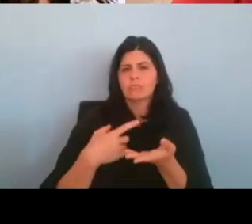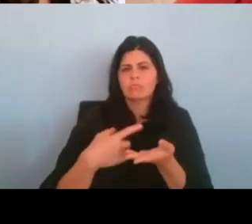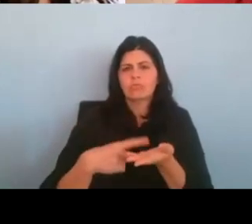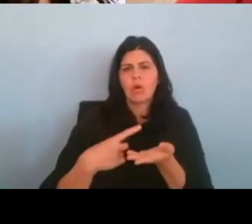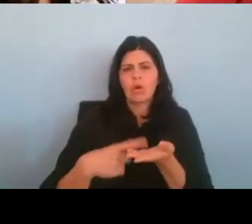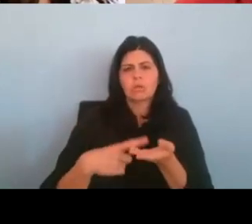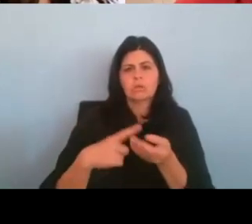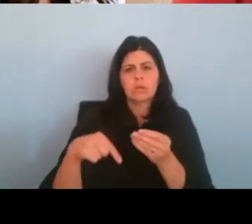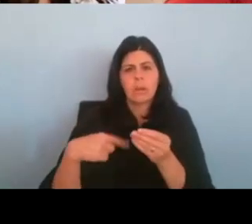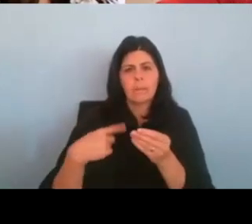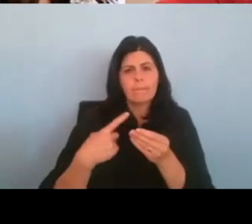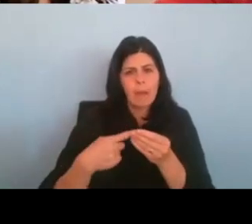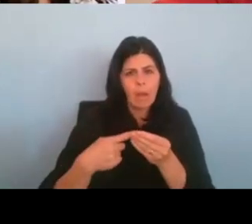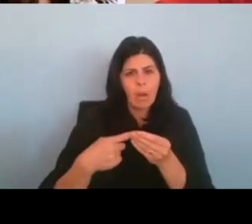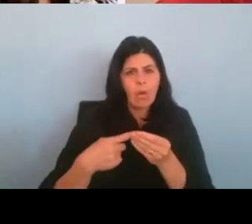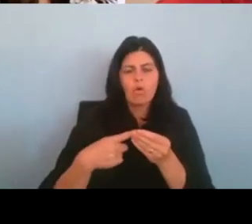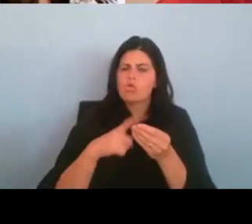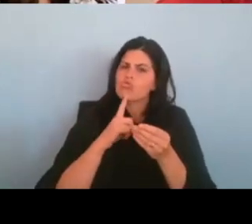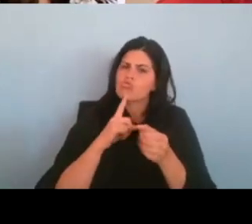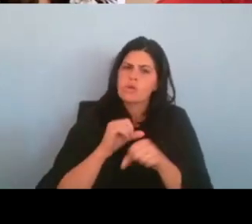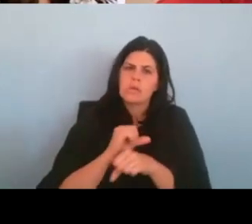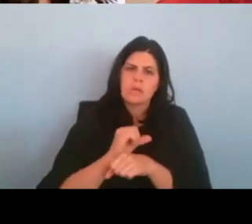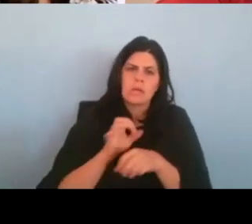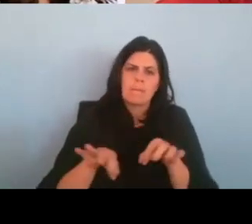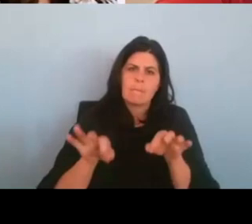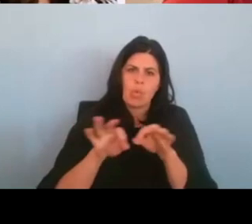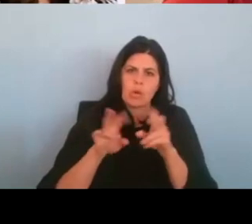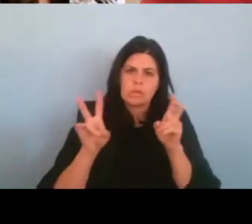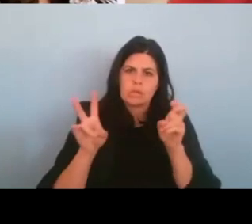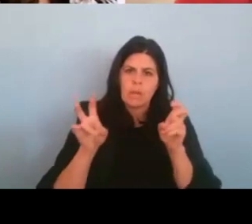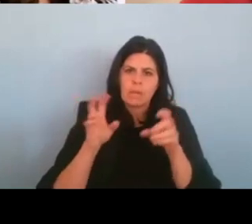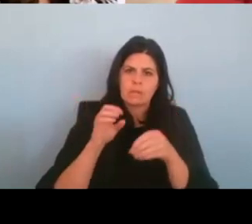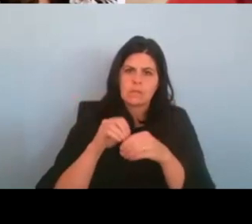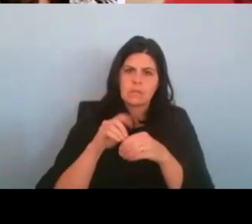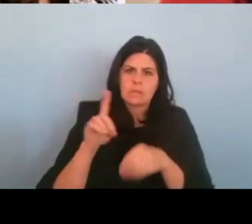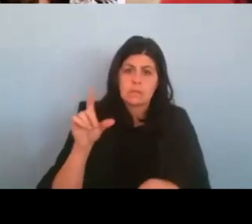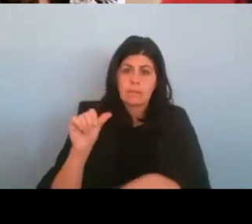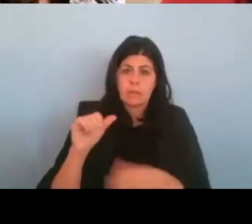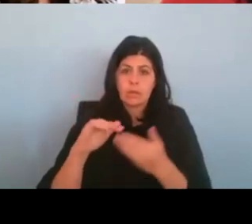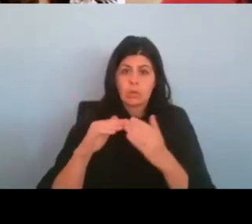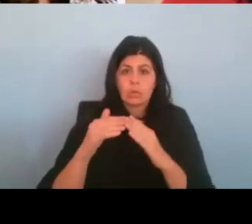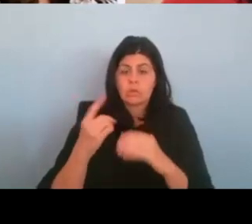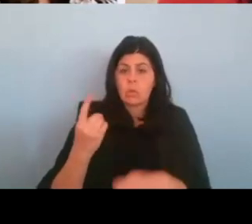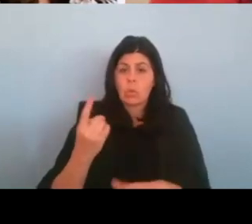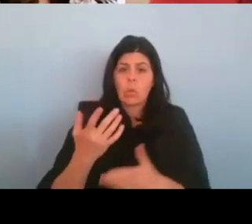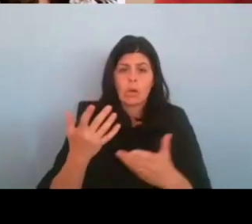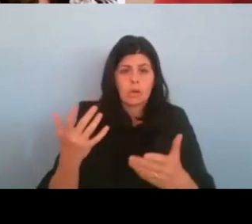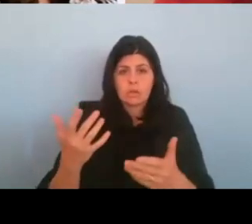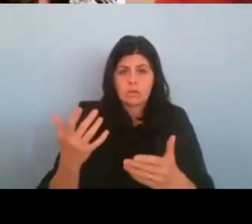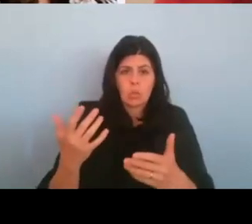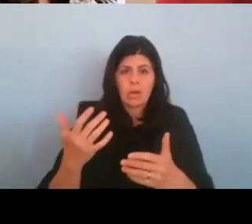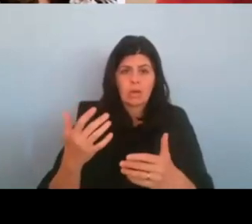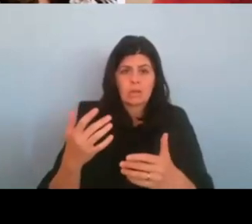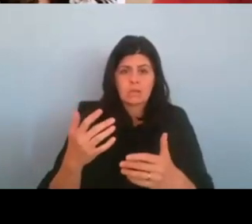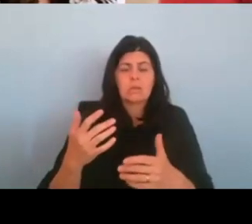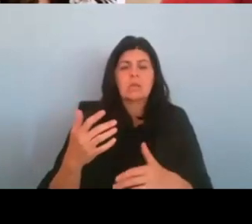important, about really important topics in the disability community is, and, and one of those is the detriment of institutions.